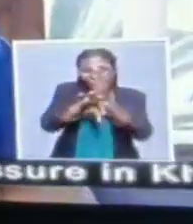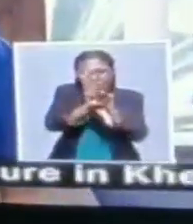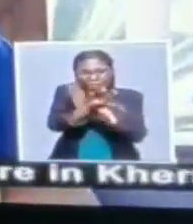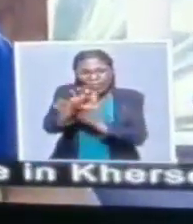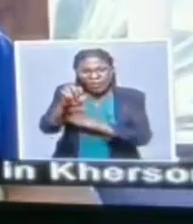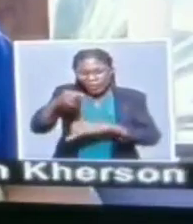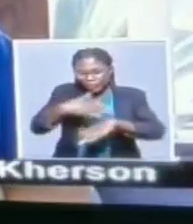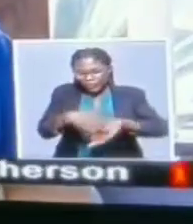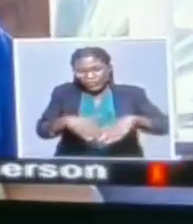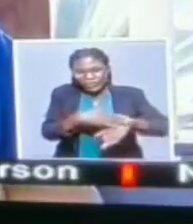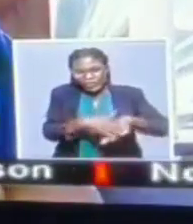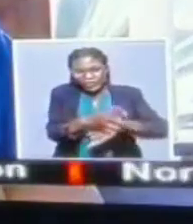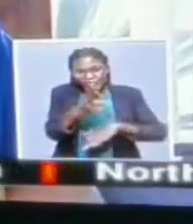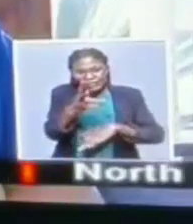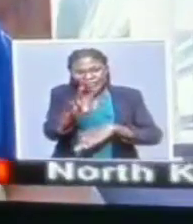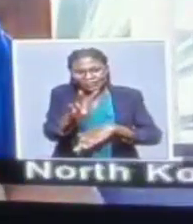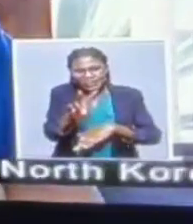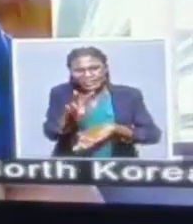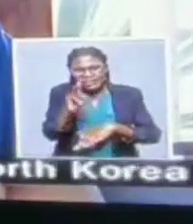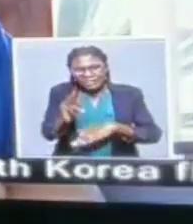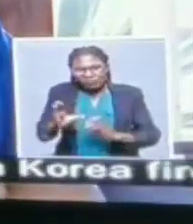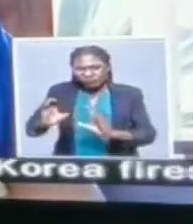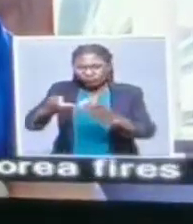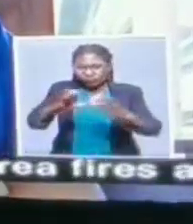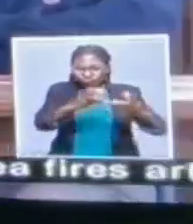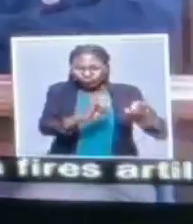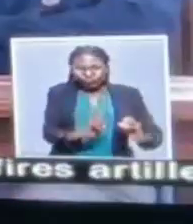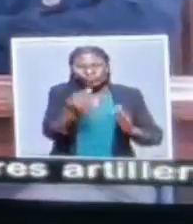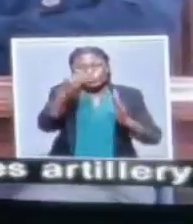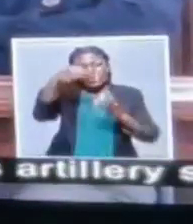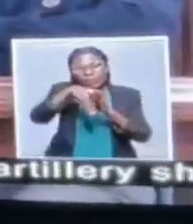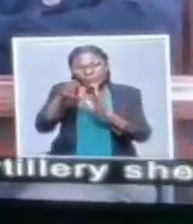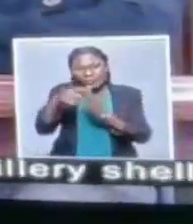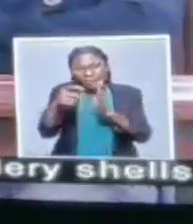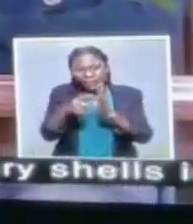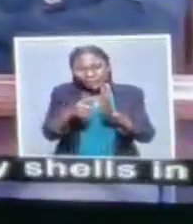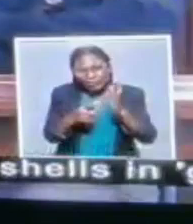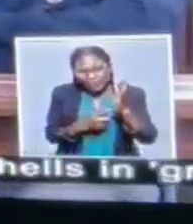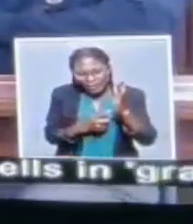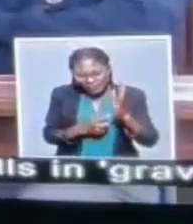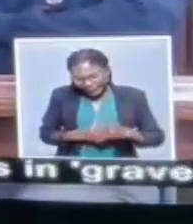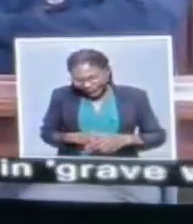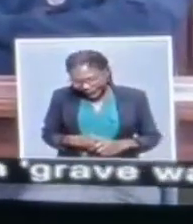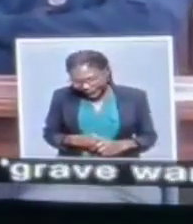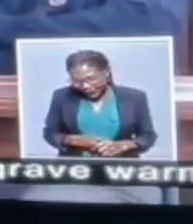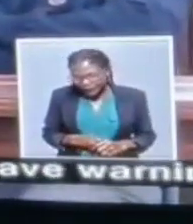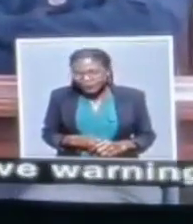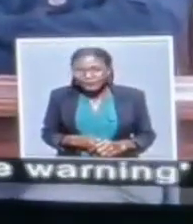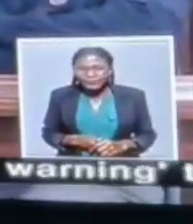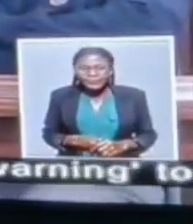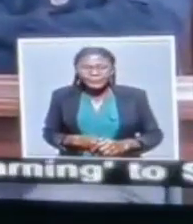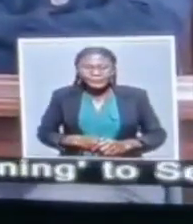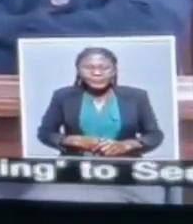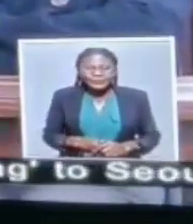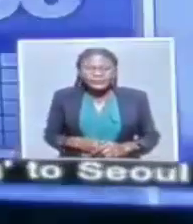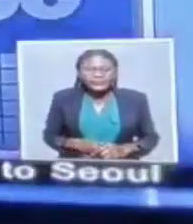executive committees, the first in the party's history. Renata Renkura, NBC News. Valfi